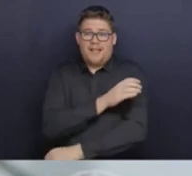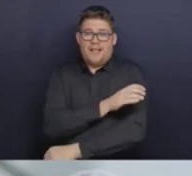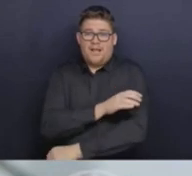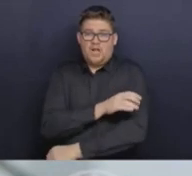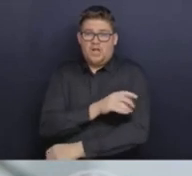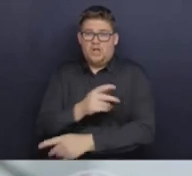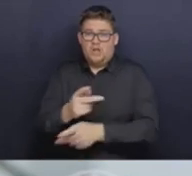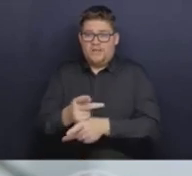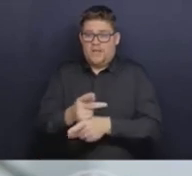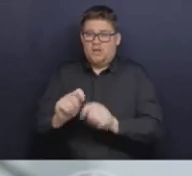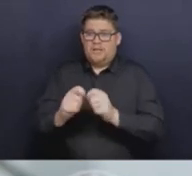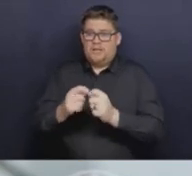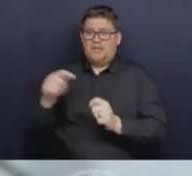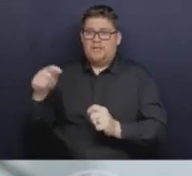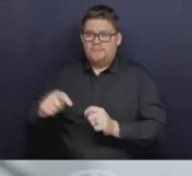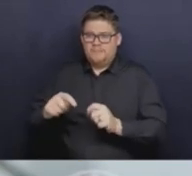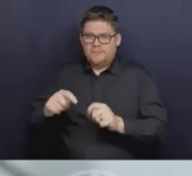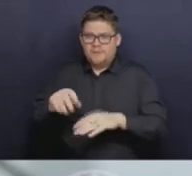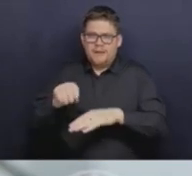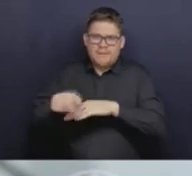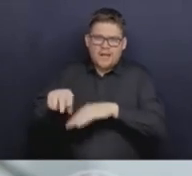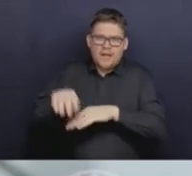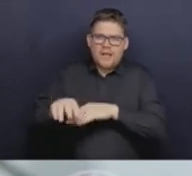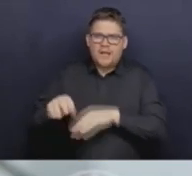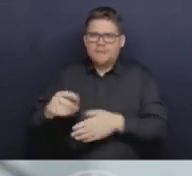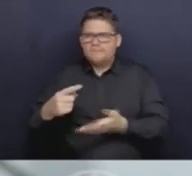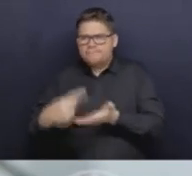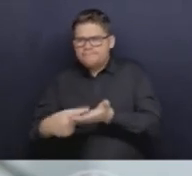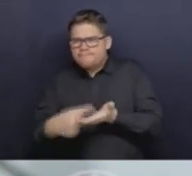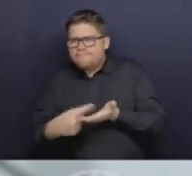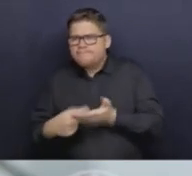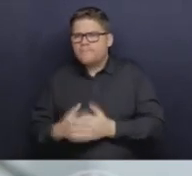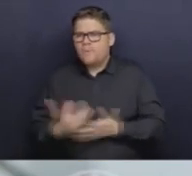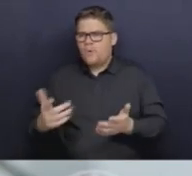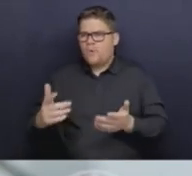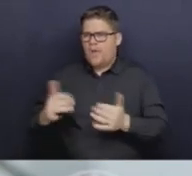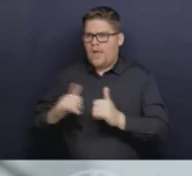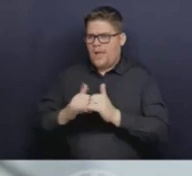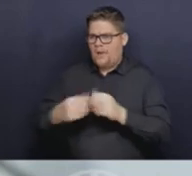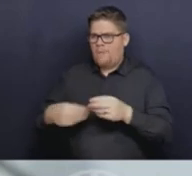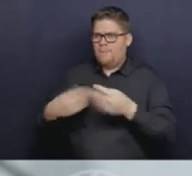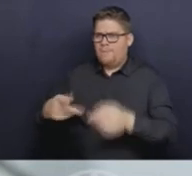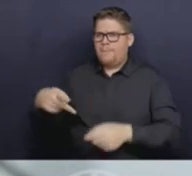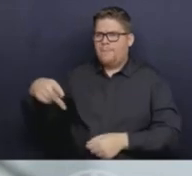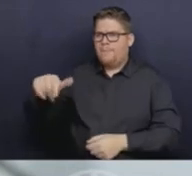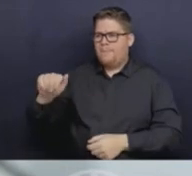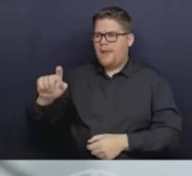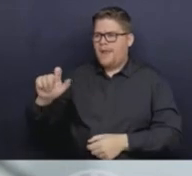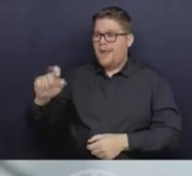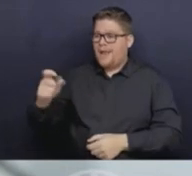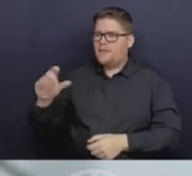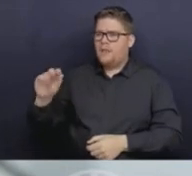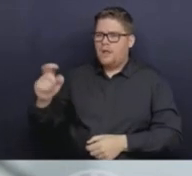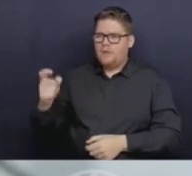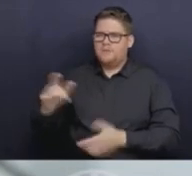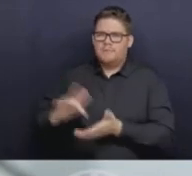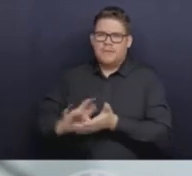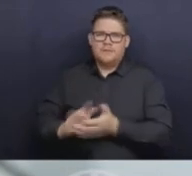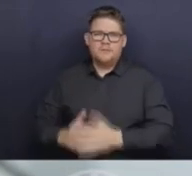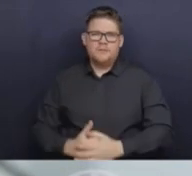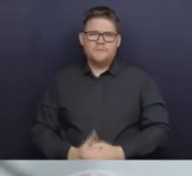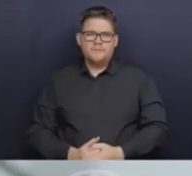particularly as the evidence around its use was increasing. And as you know, early on, we had limited